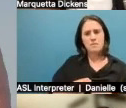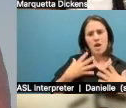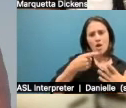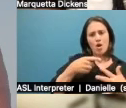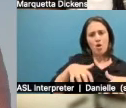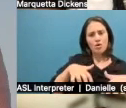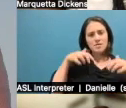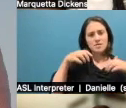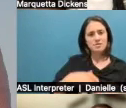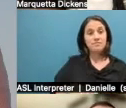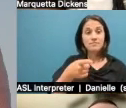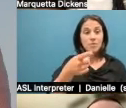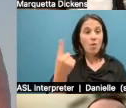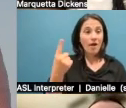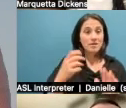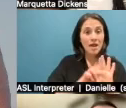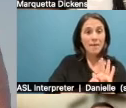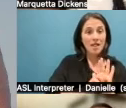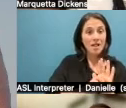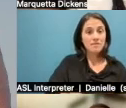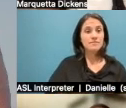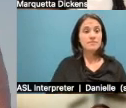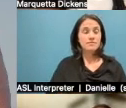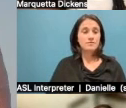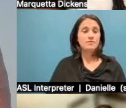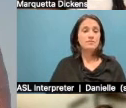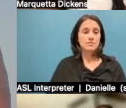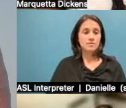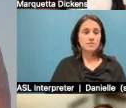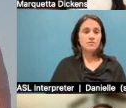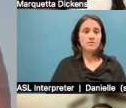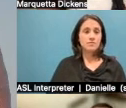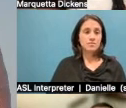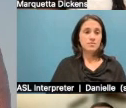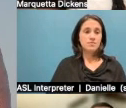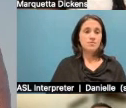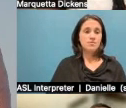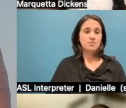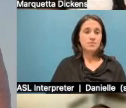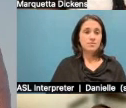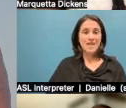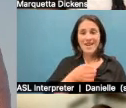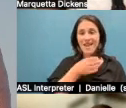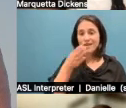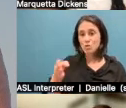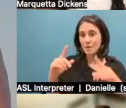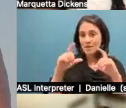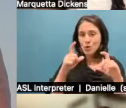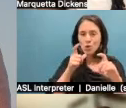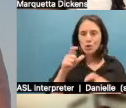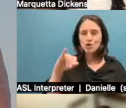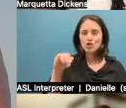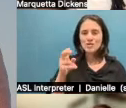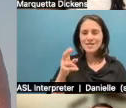So, you know, here's an example. Here's the picture of Kendrick and Marquetta and the Tar River. Um, but it's also next to the picture of, uh, Jean Hooper, who's a woman I